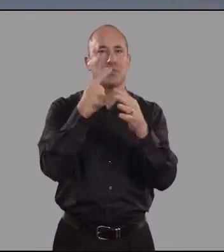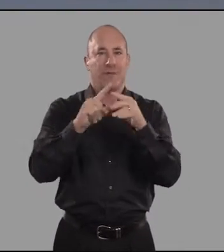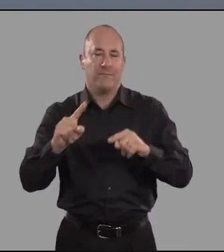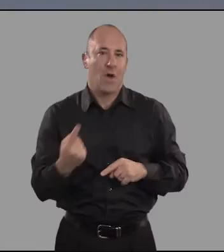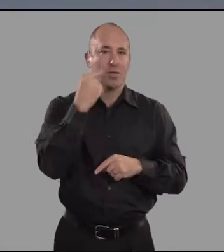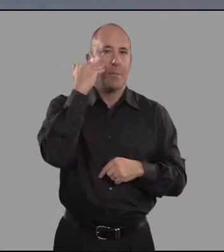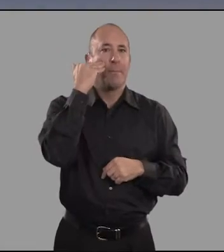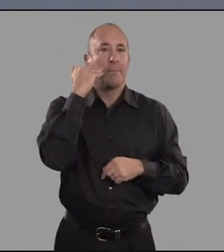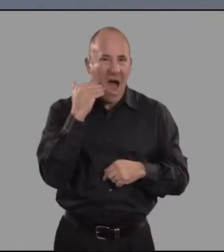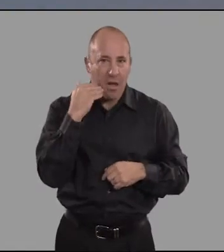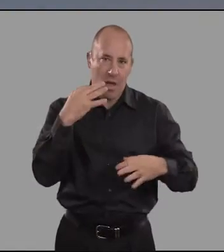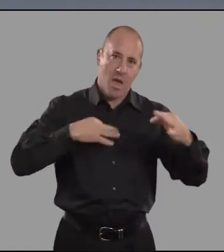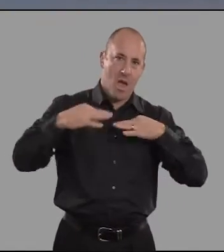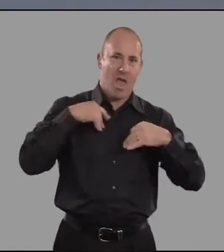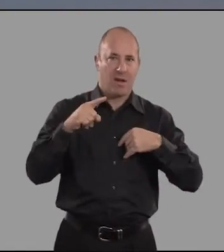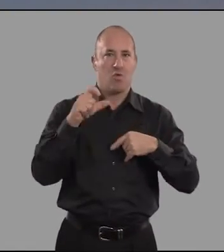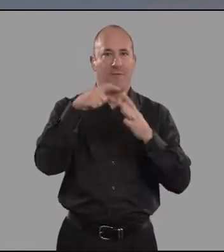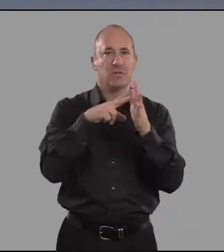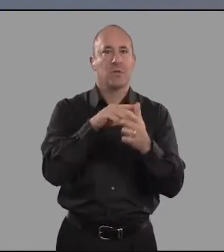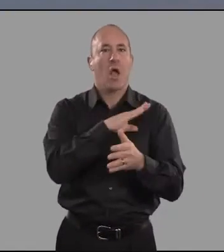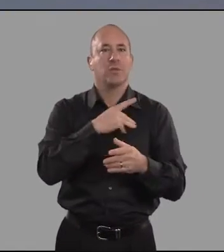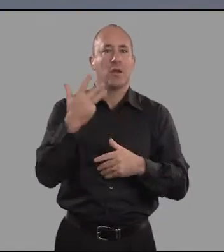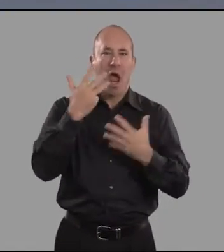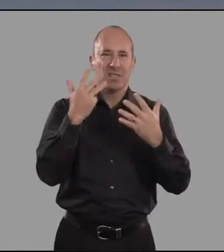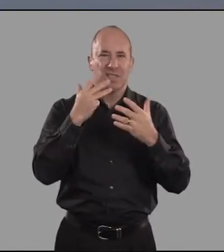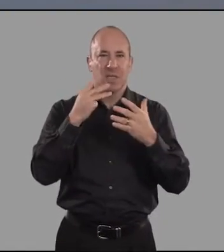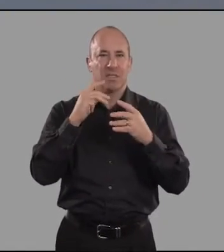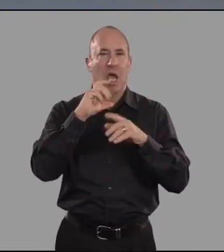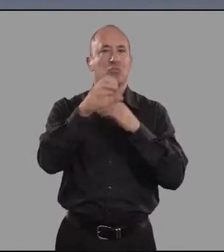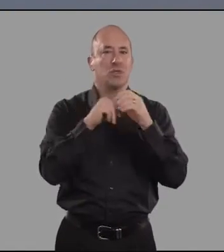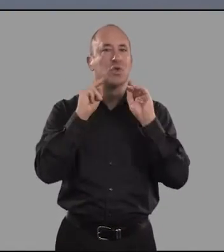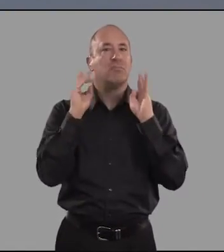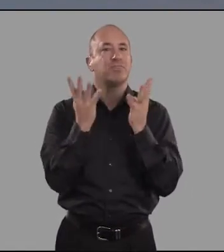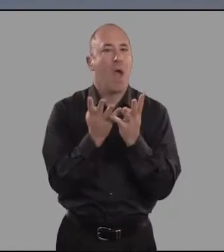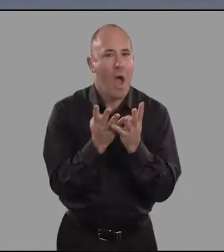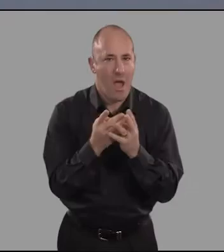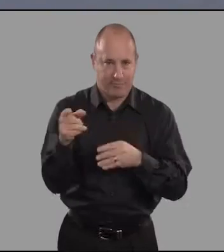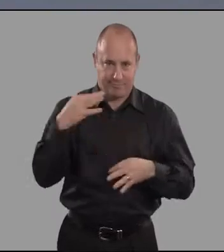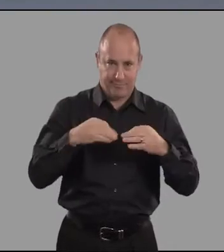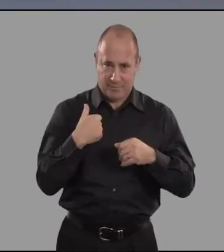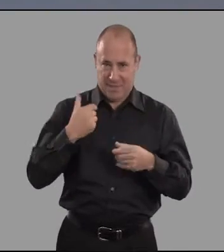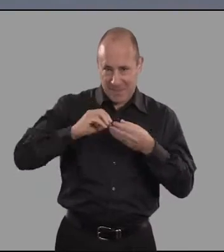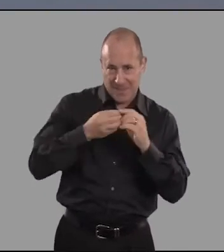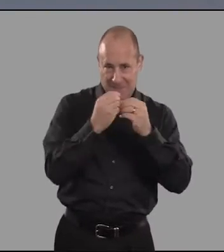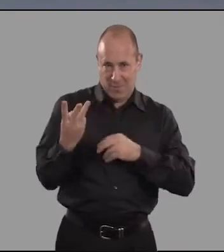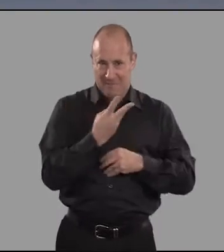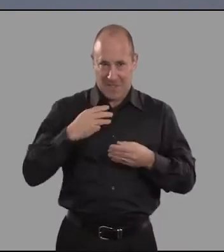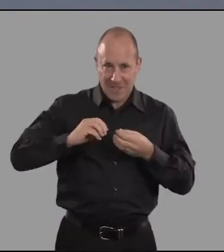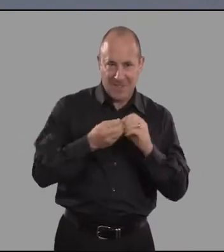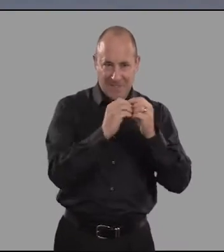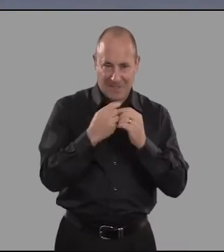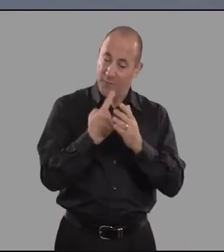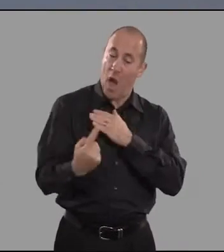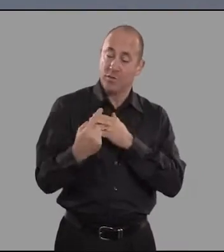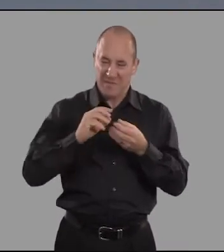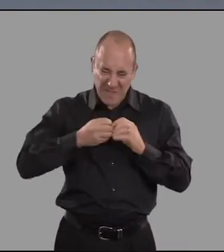Shakespeare in Covent Garden in the 19th century, starring Adrian Lester. We'd been working on it, the three of us, as freelancers, for